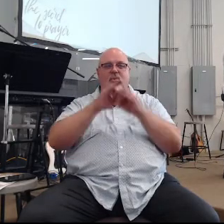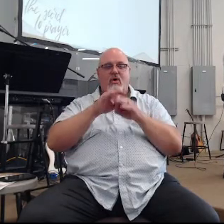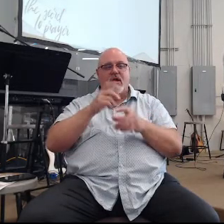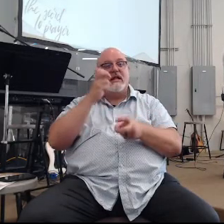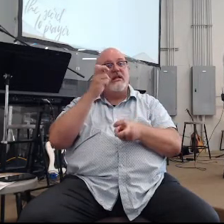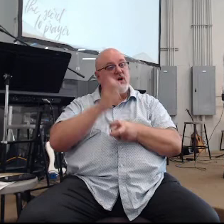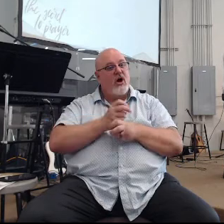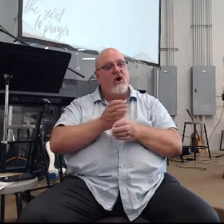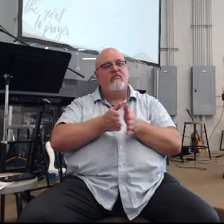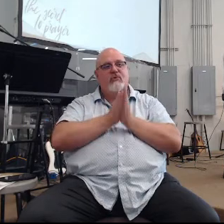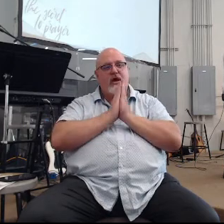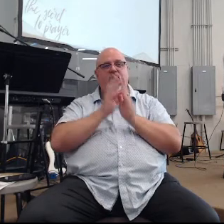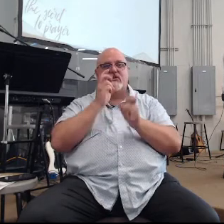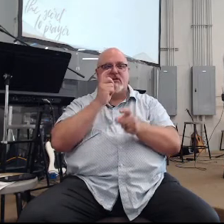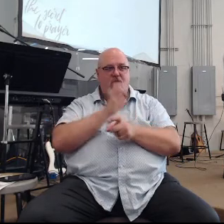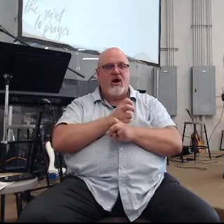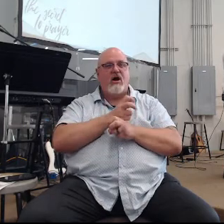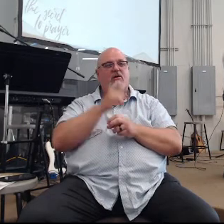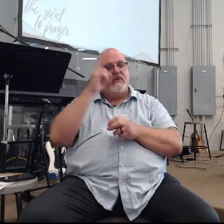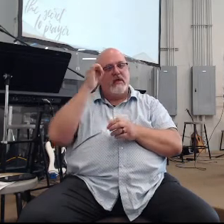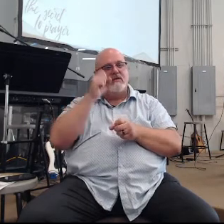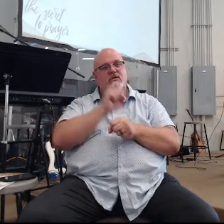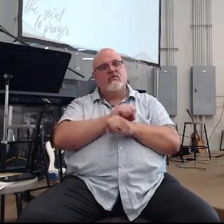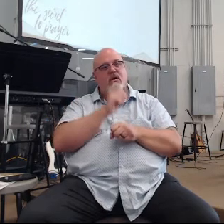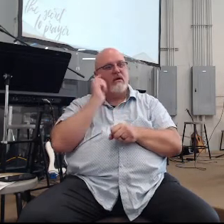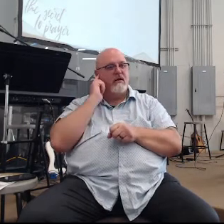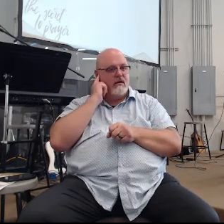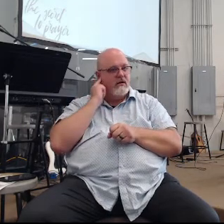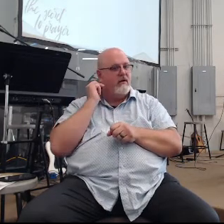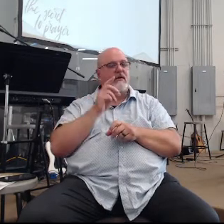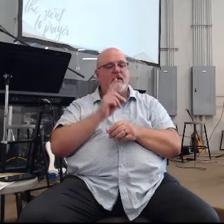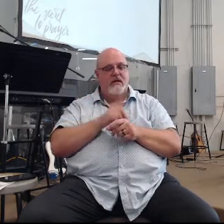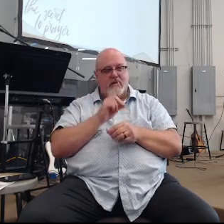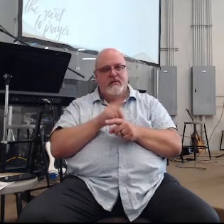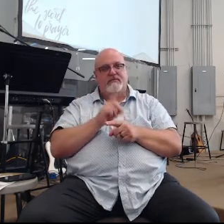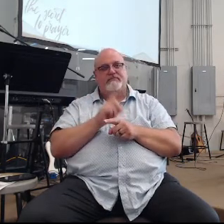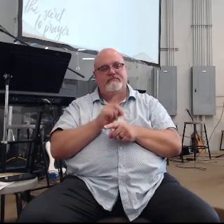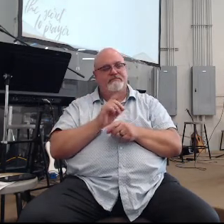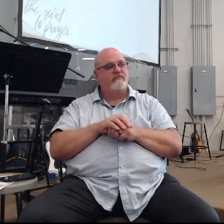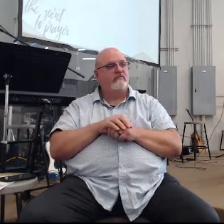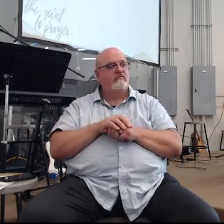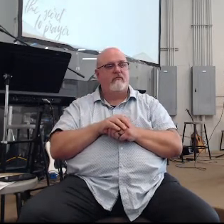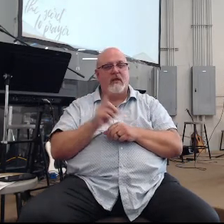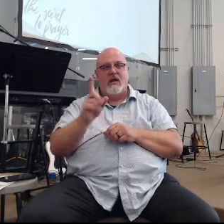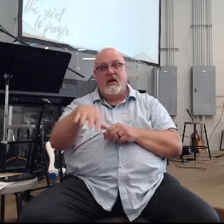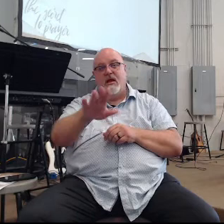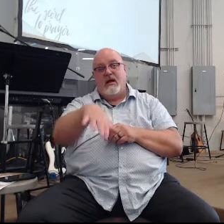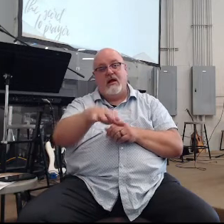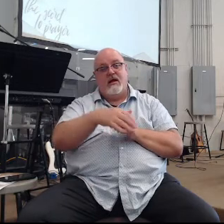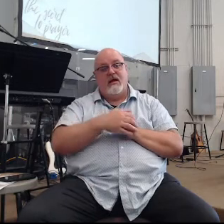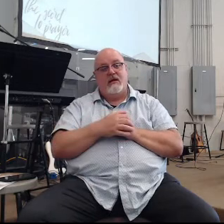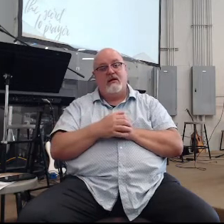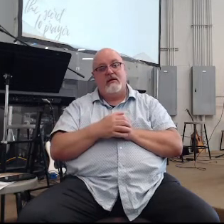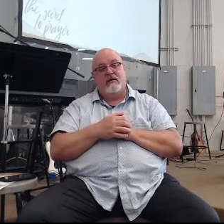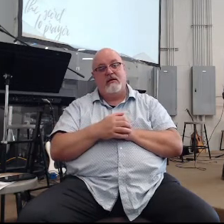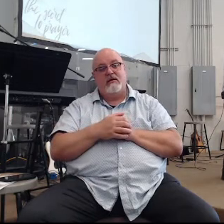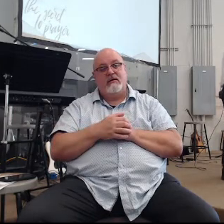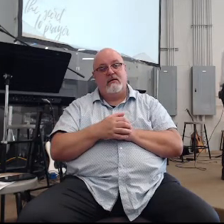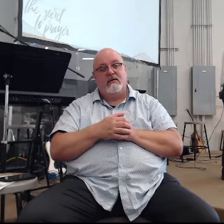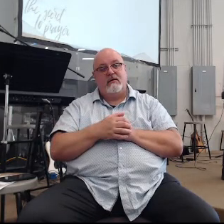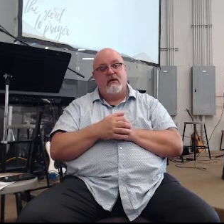it is work I love where Mark took us with the Eddie moment because it is